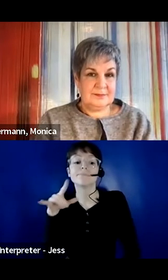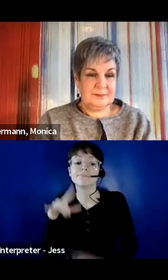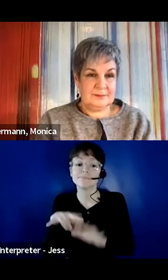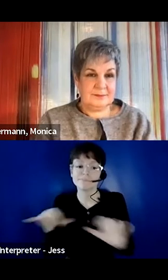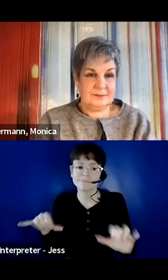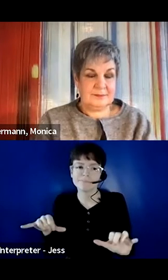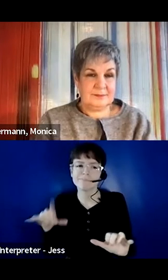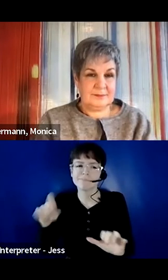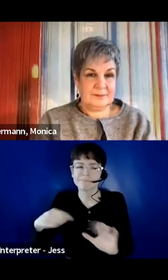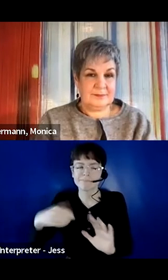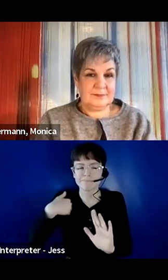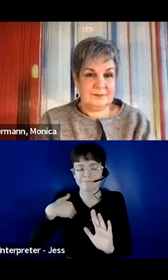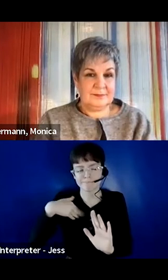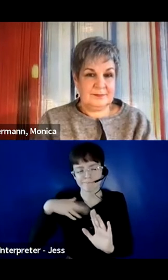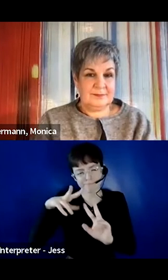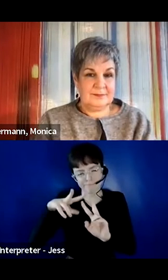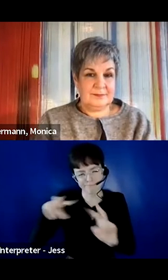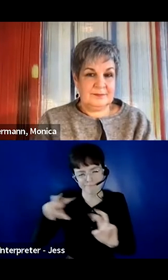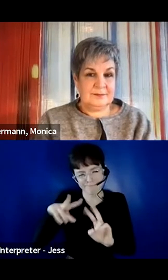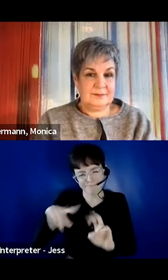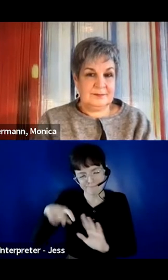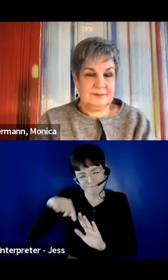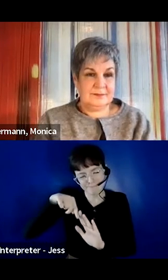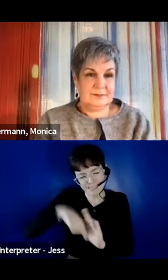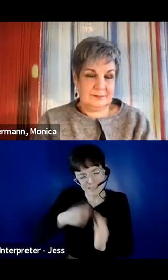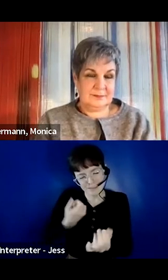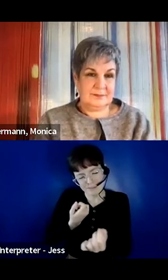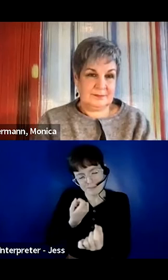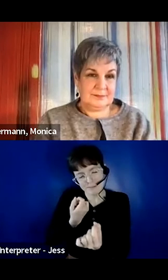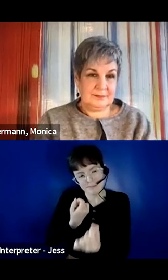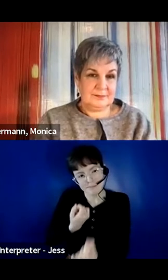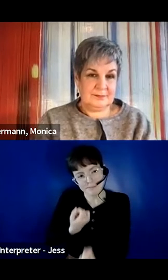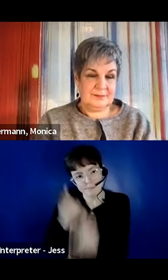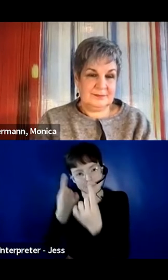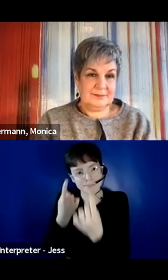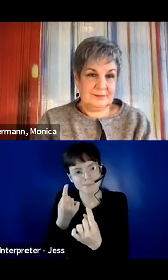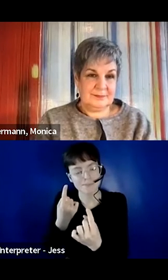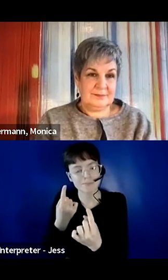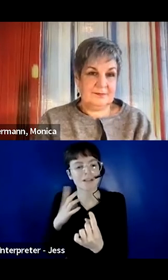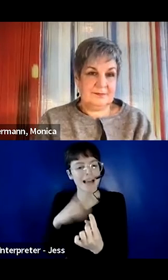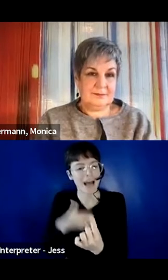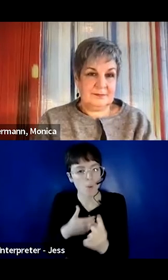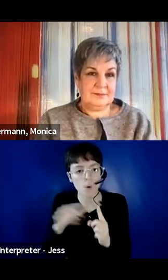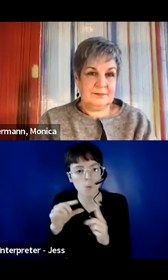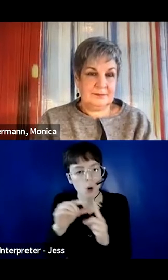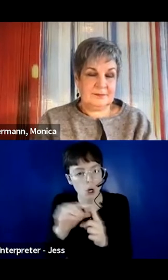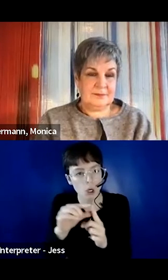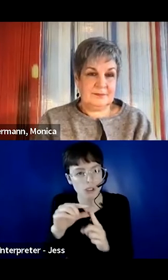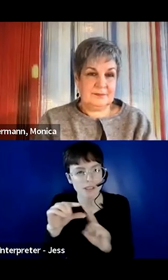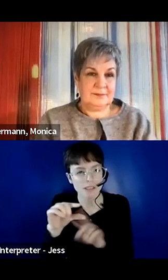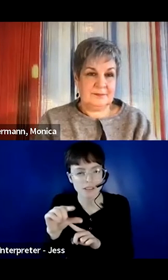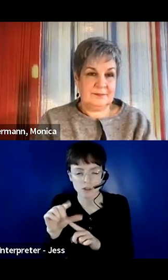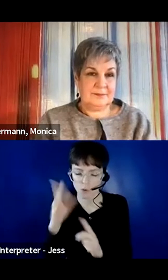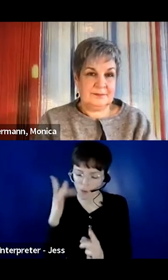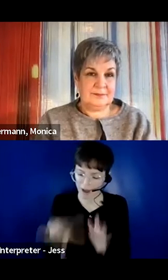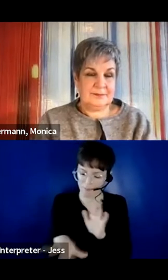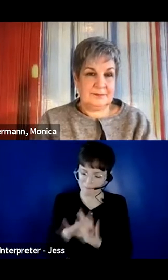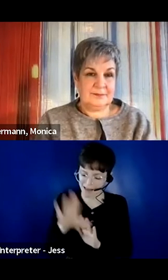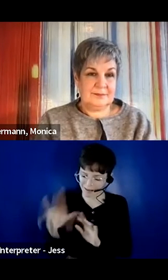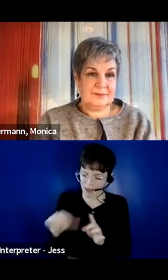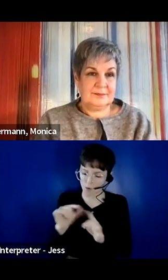understanding of why we use the words we use or why we say the things we say,